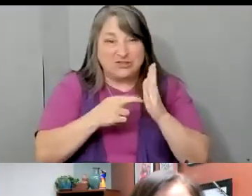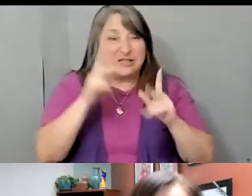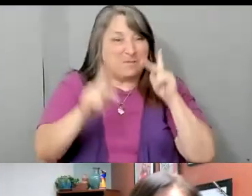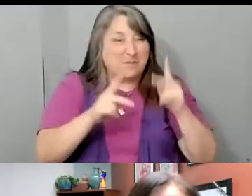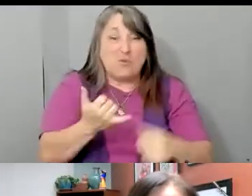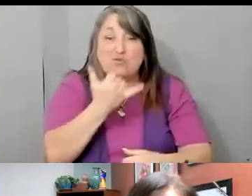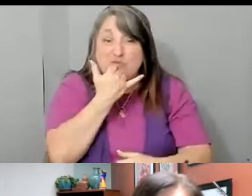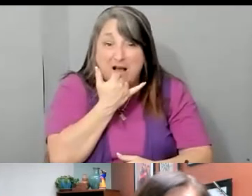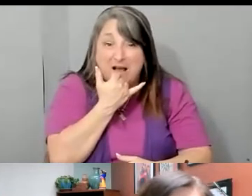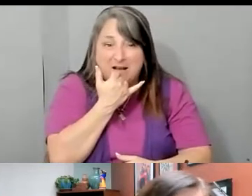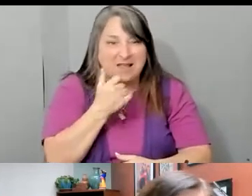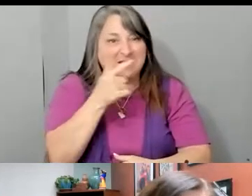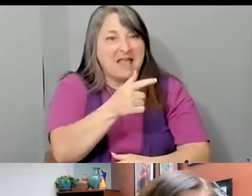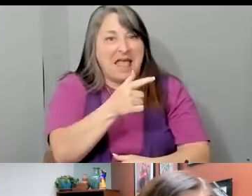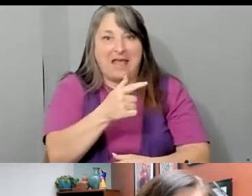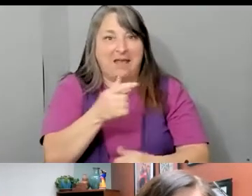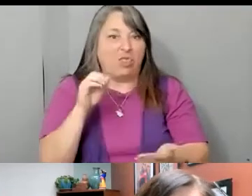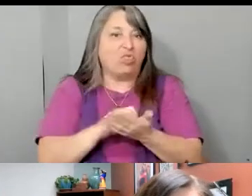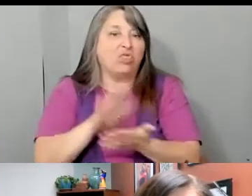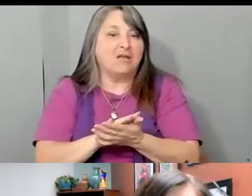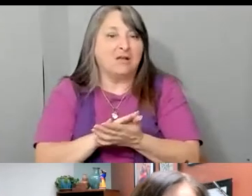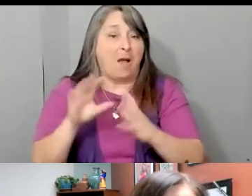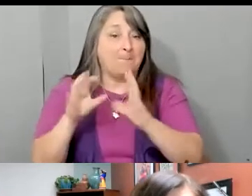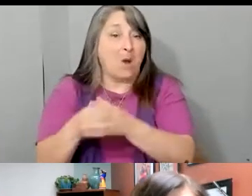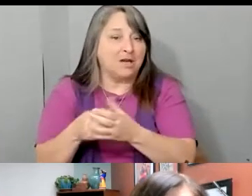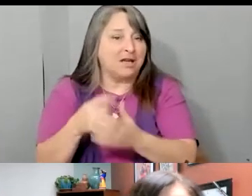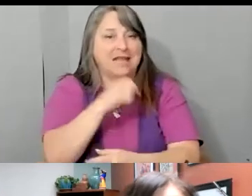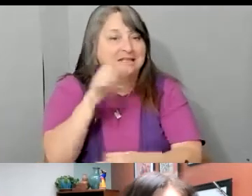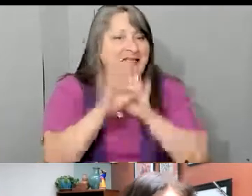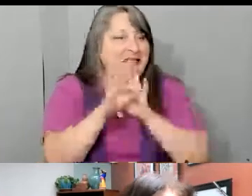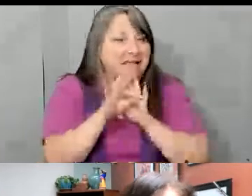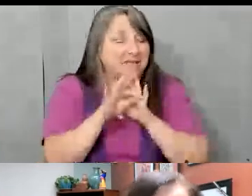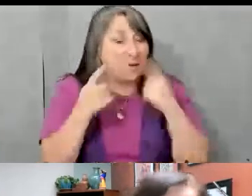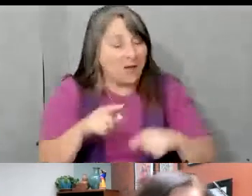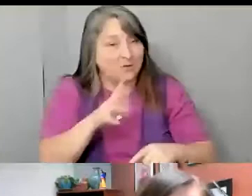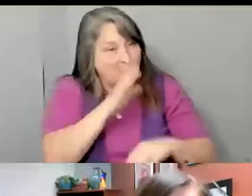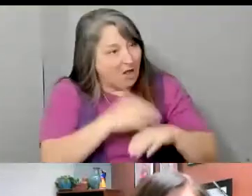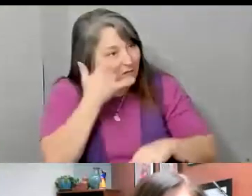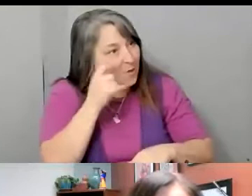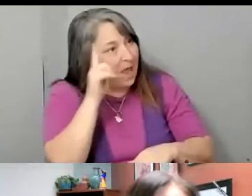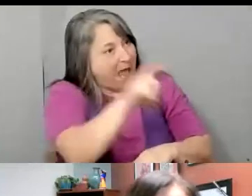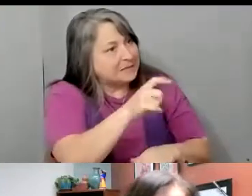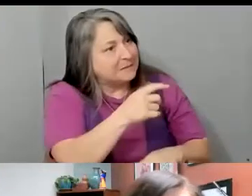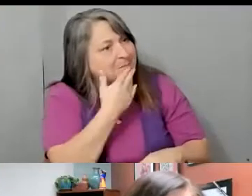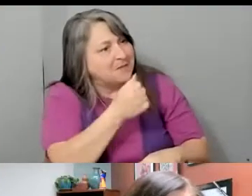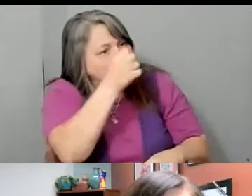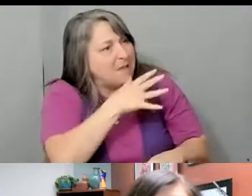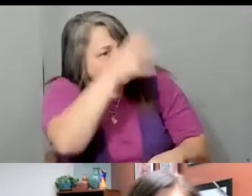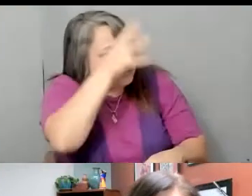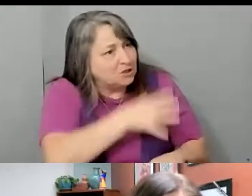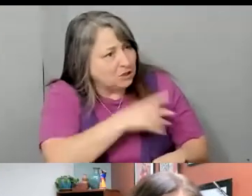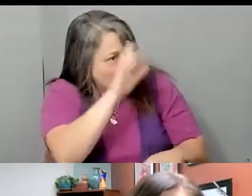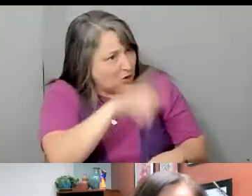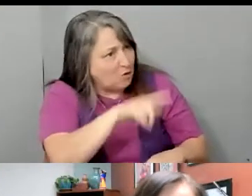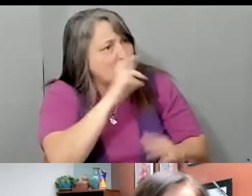Entonces, cuando nosotros estamos hablando con ellos por teléfono, les preguntamos, señora, señor, usted sabía que usted está registrado